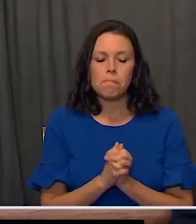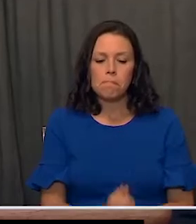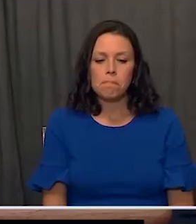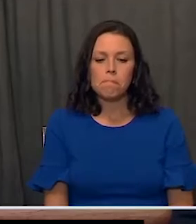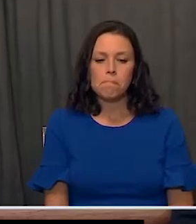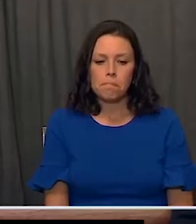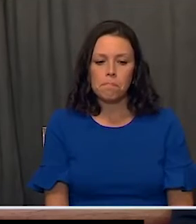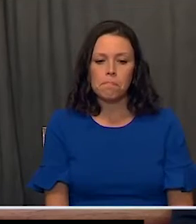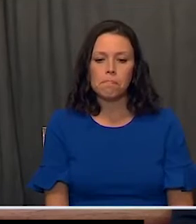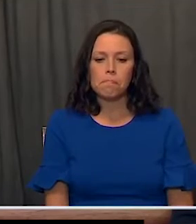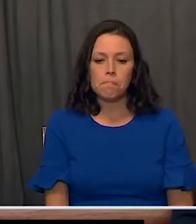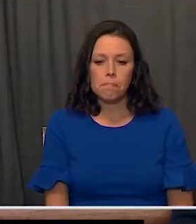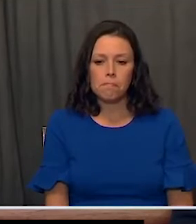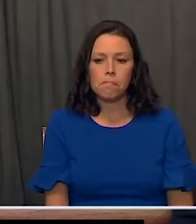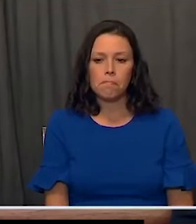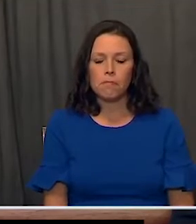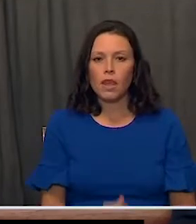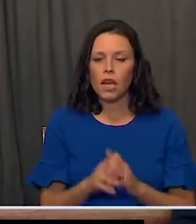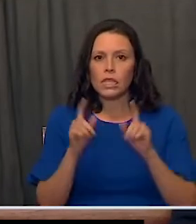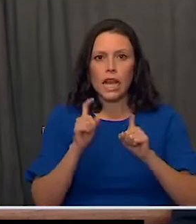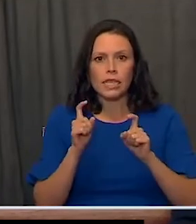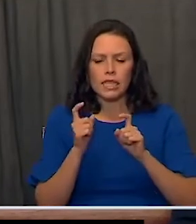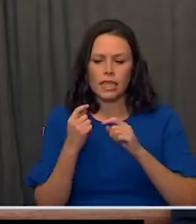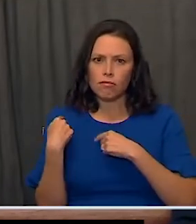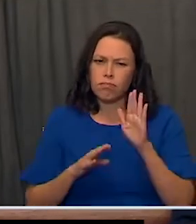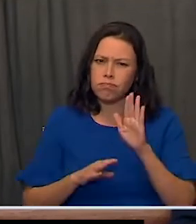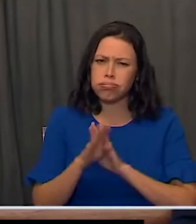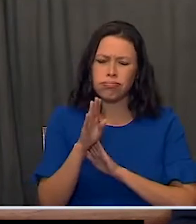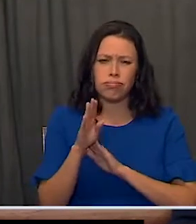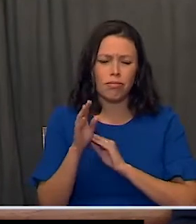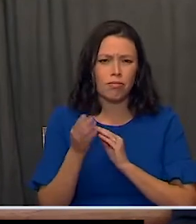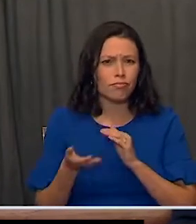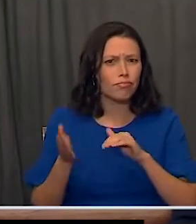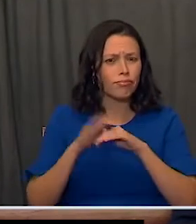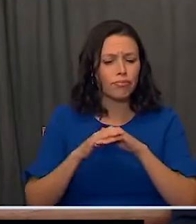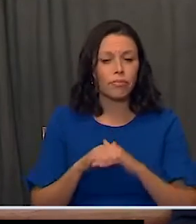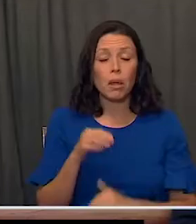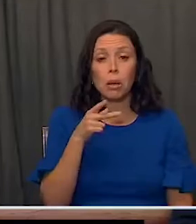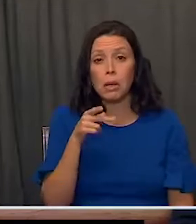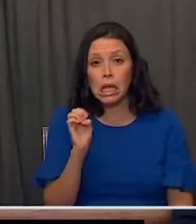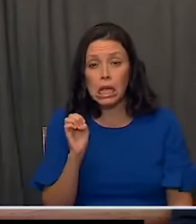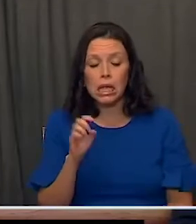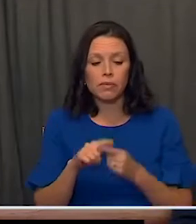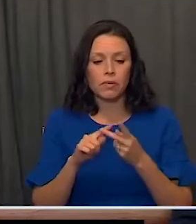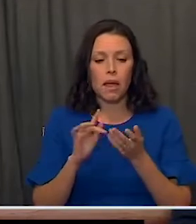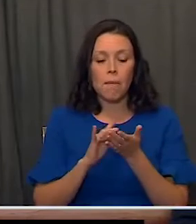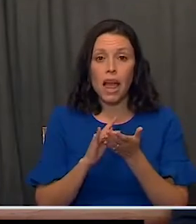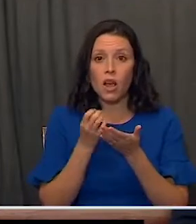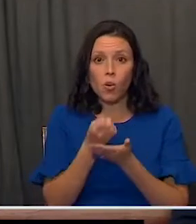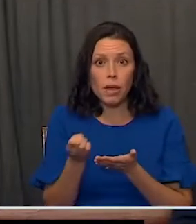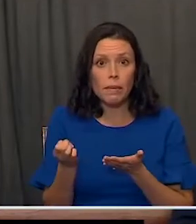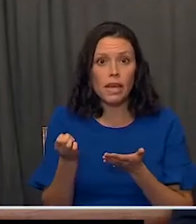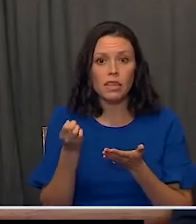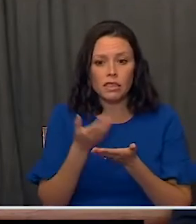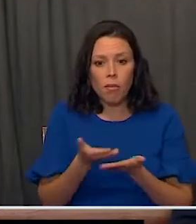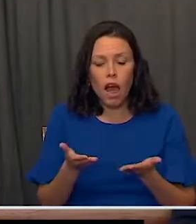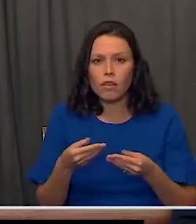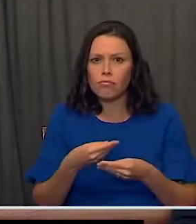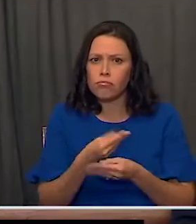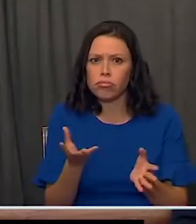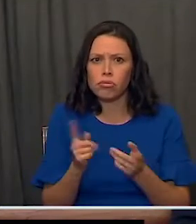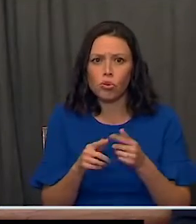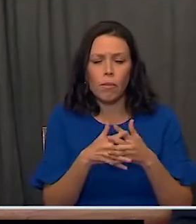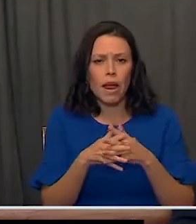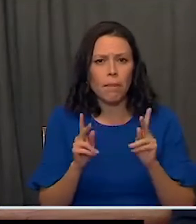With the massive increase in testing over the last 10 months, with PPE and medical supplies and equipment that are available to the American